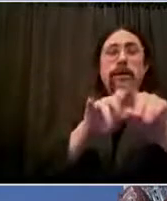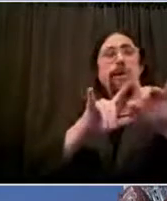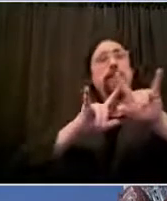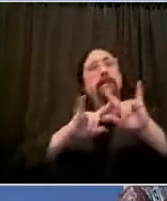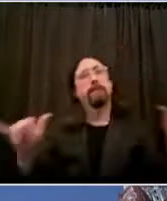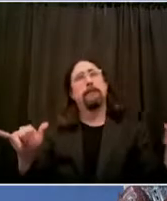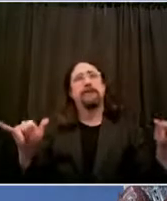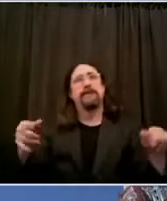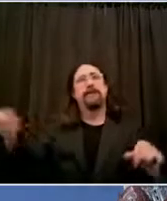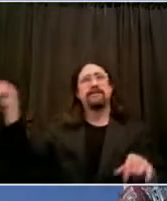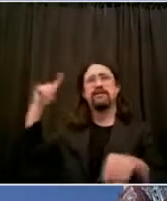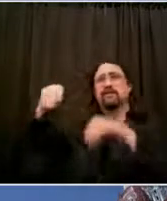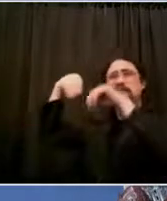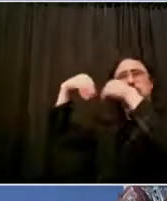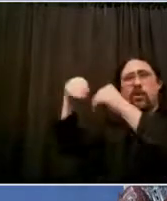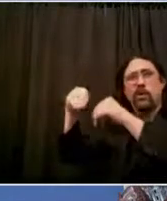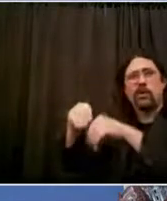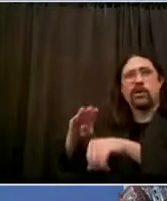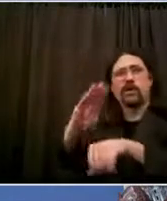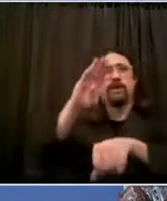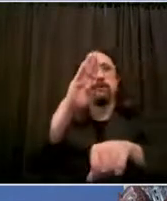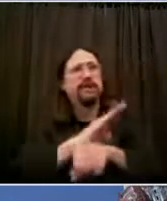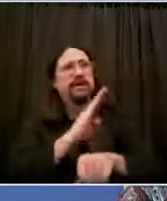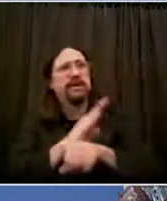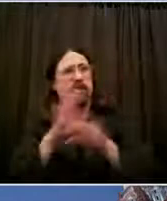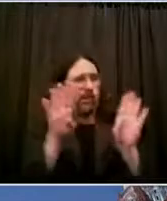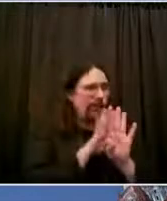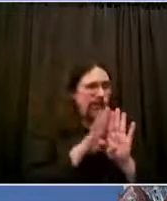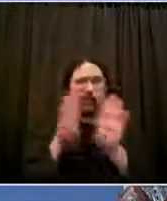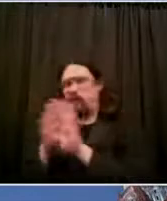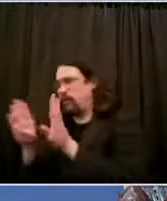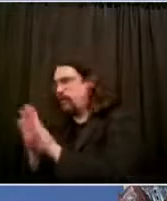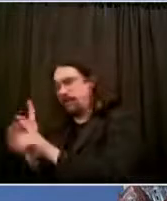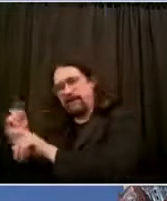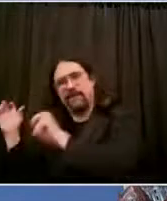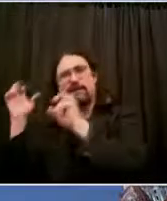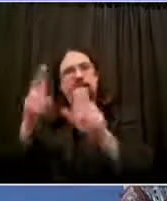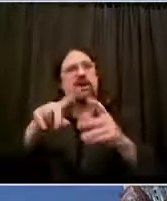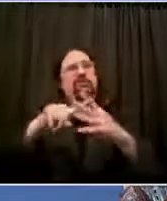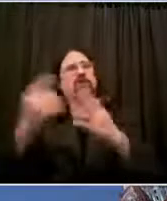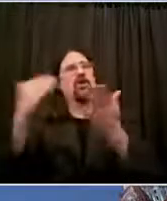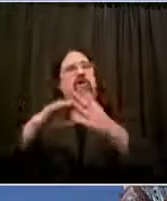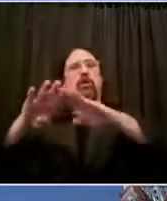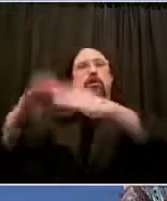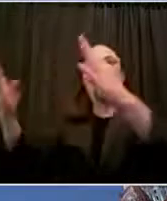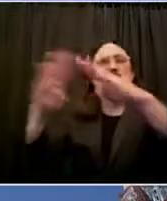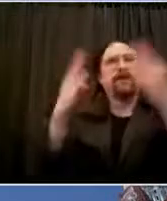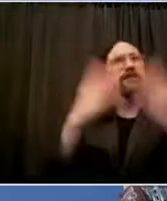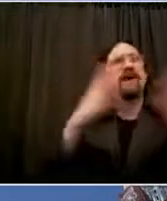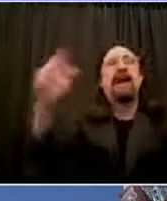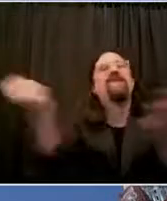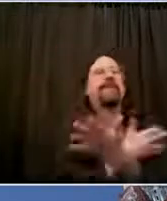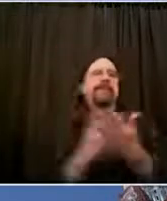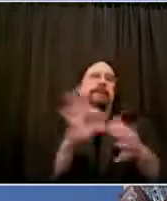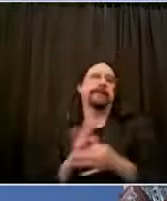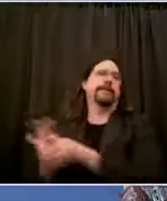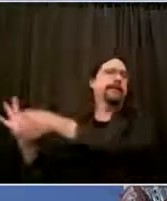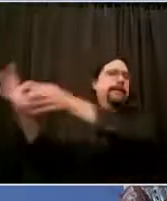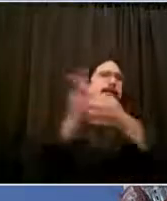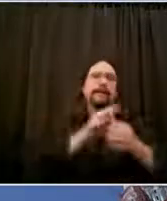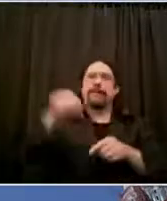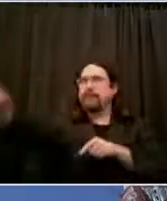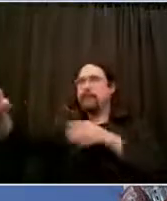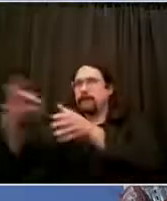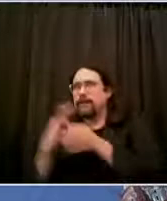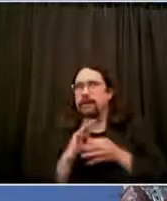Right now we saw an extraordinary moment restarting yesterday and the emergence of our test and trace core on a